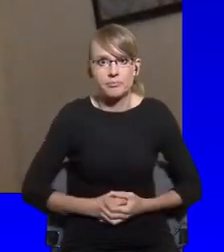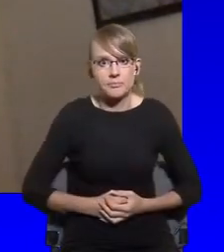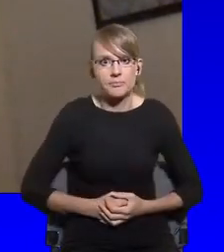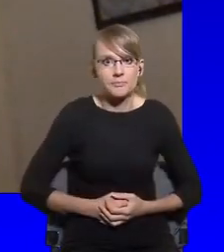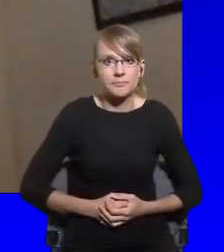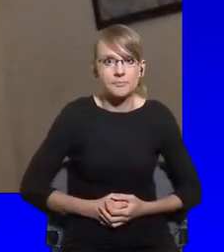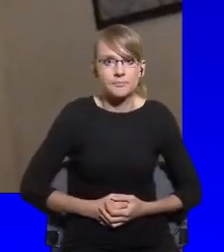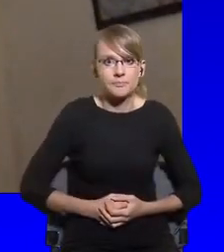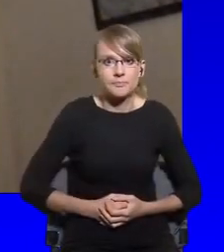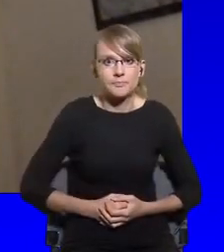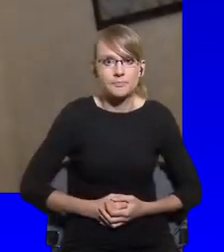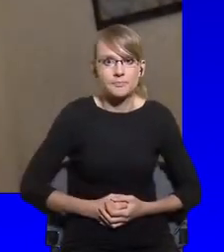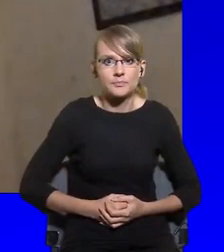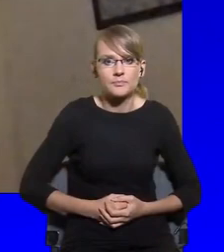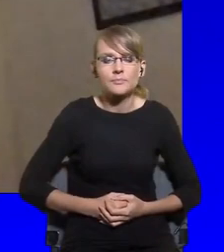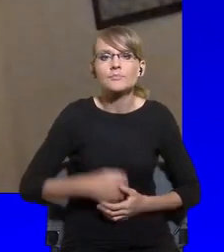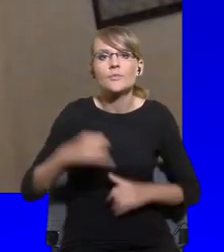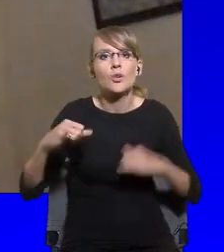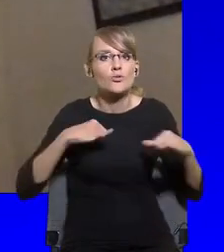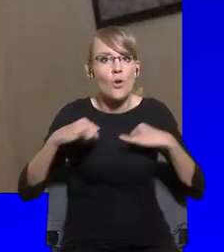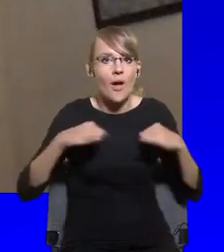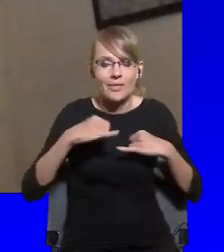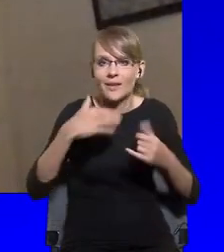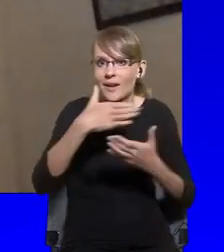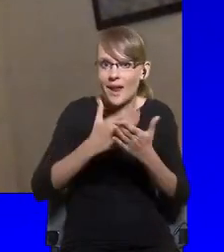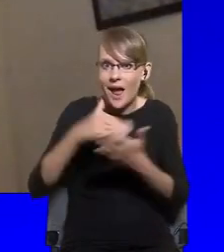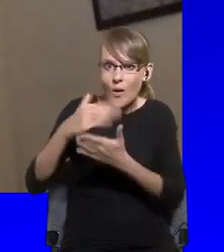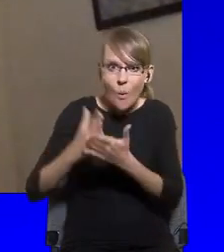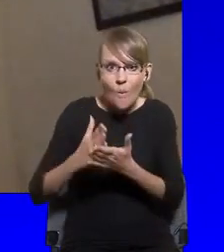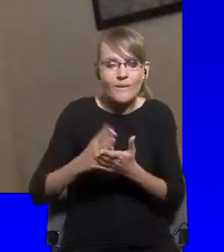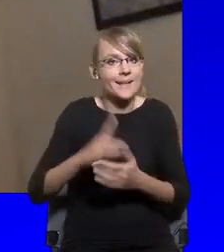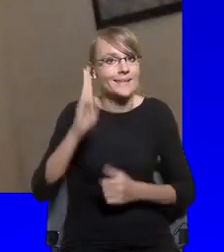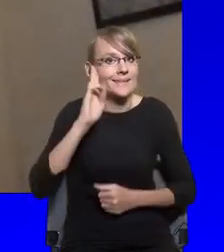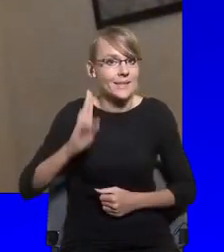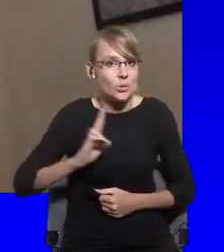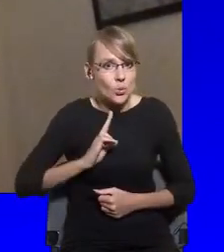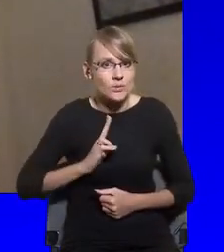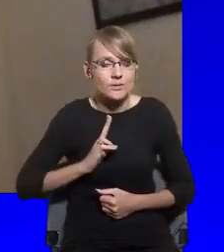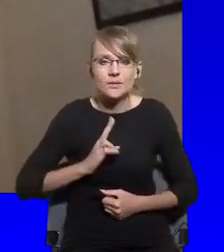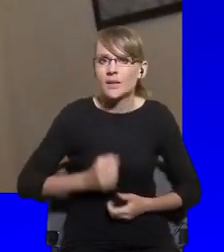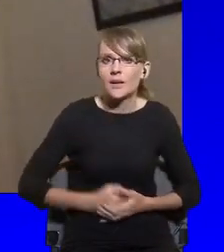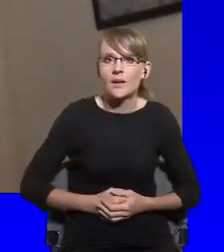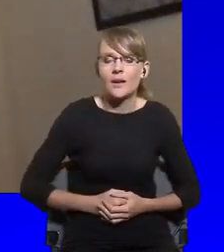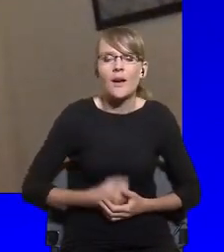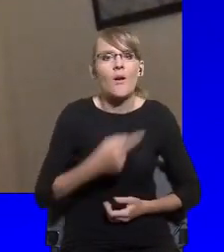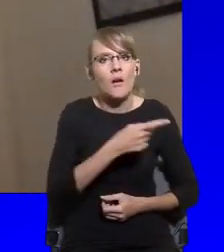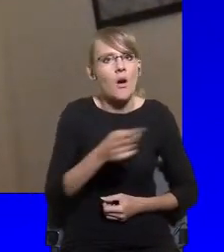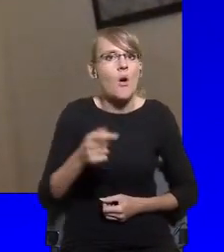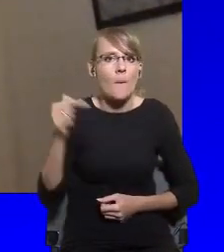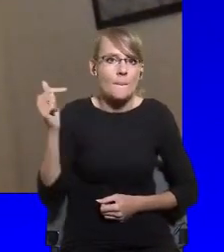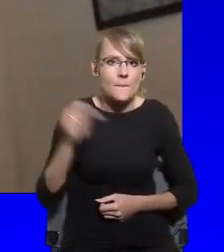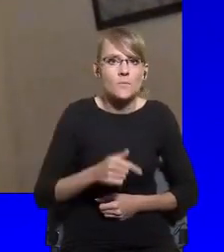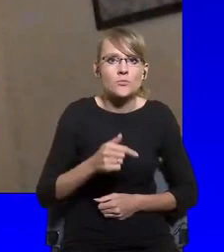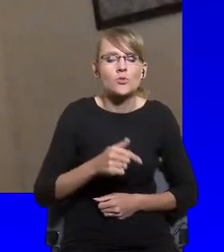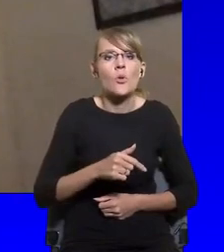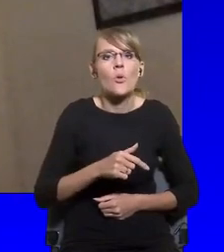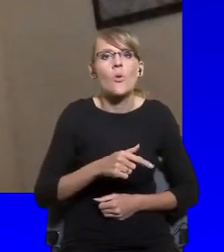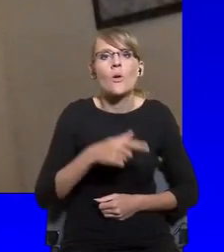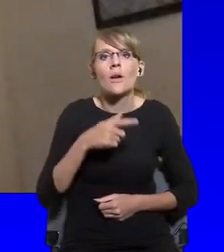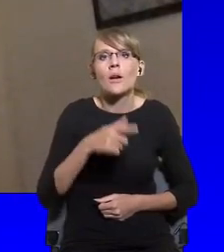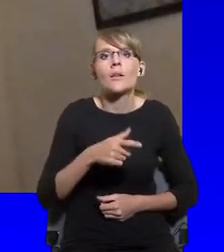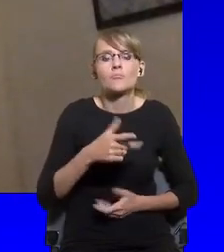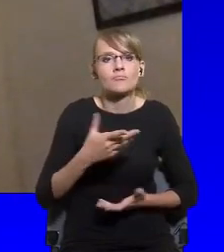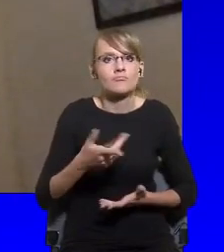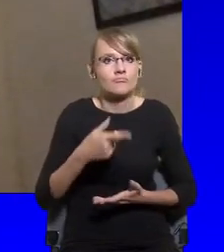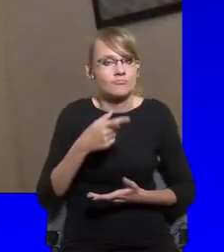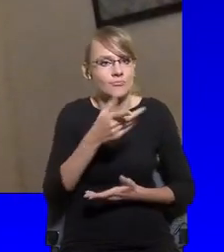and governments have actually been forced to prop up these segments of society that so many of our workers